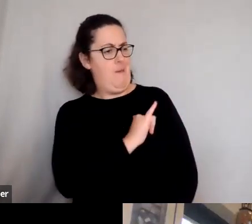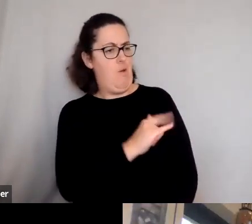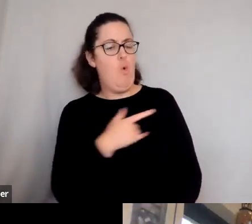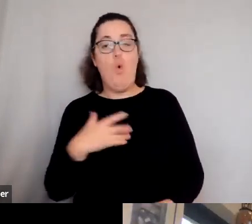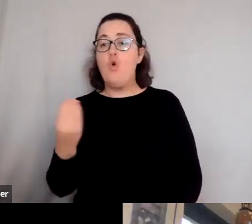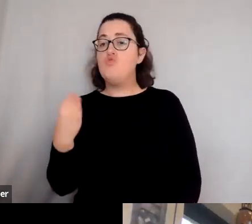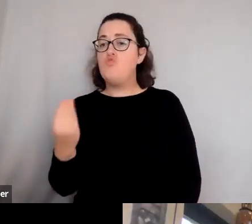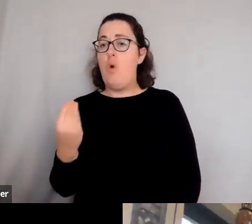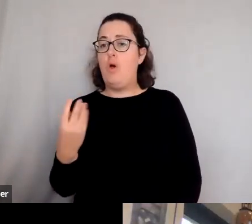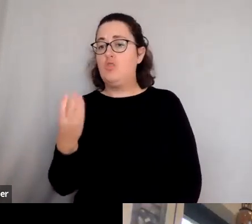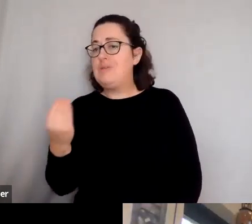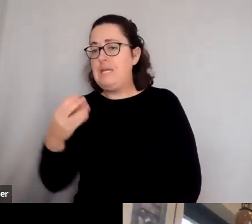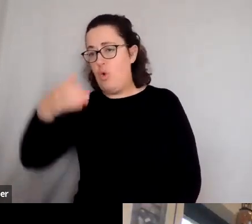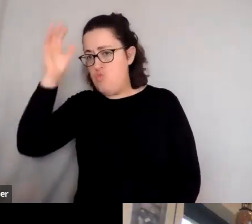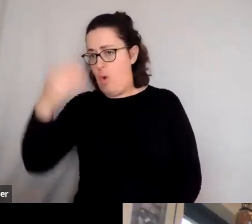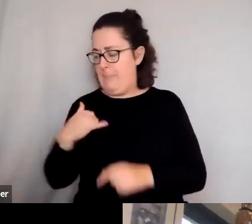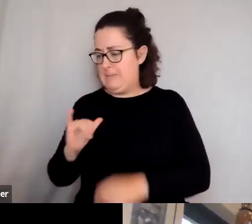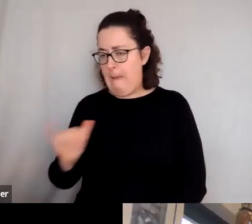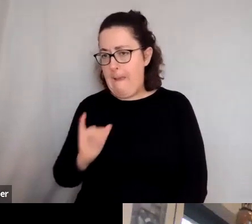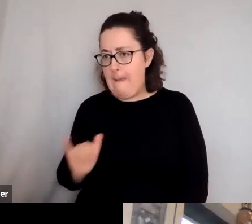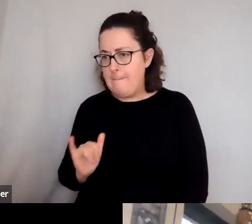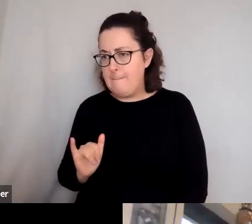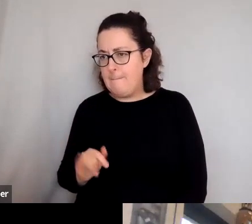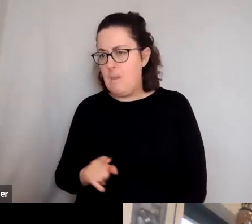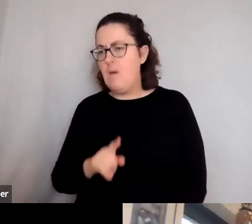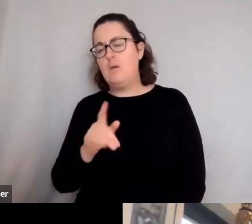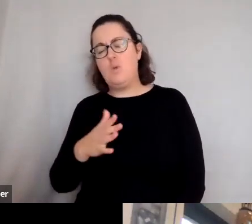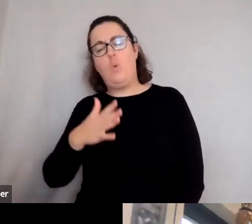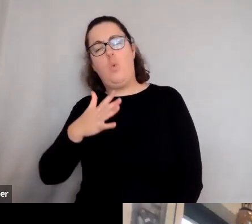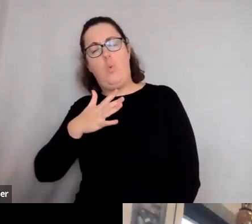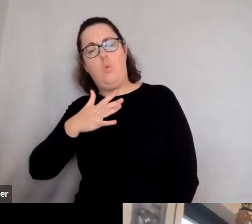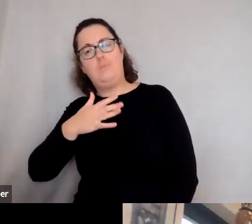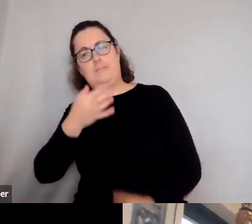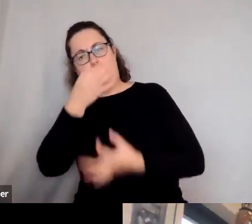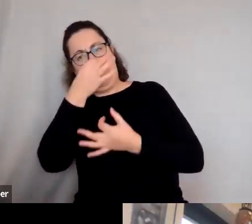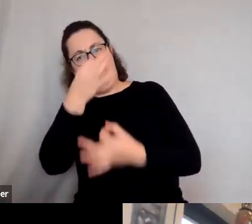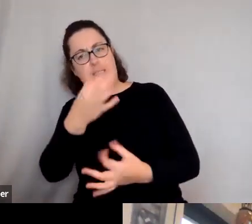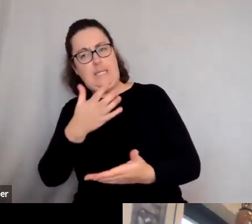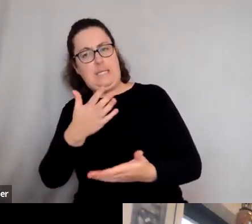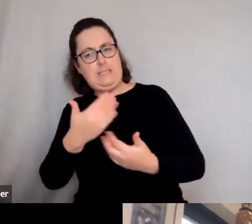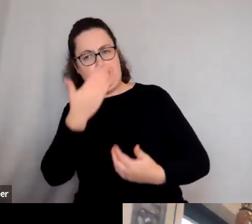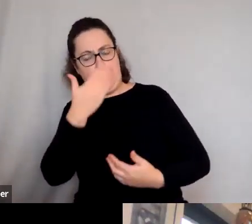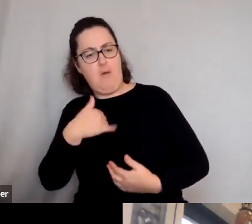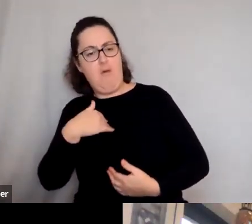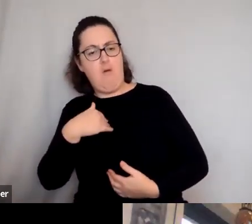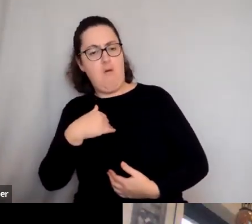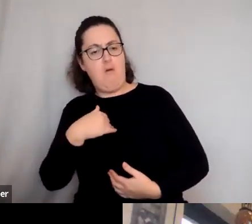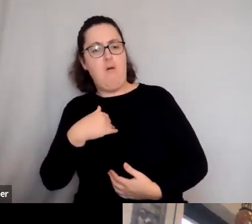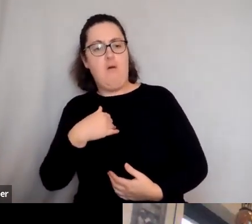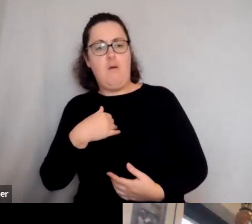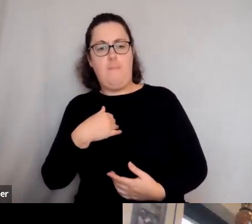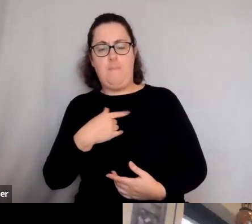very tempting to say, oh, well, yes, OK, you know, they've got the firepower.